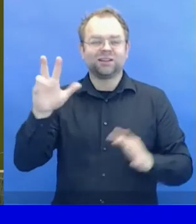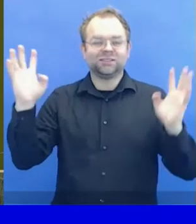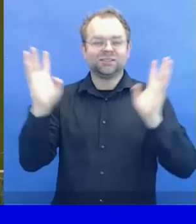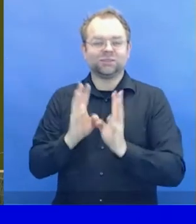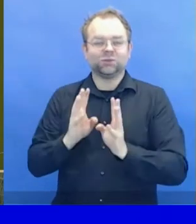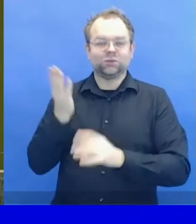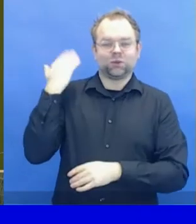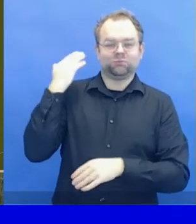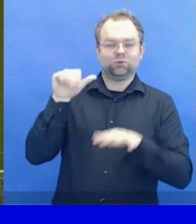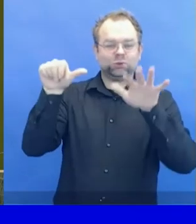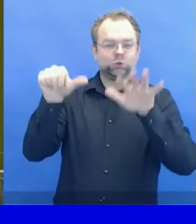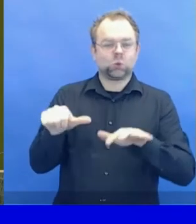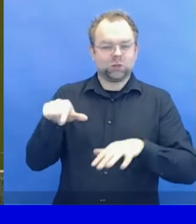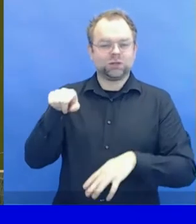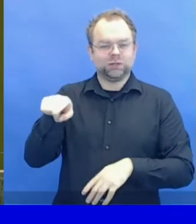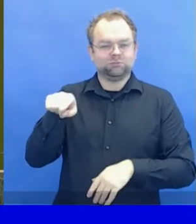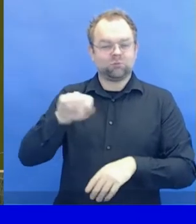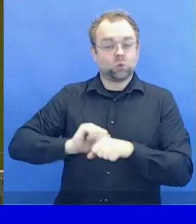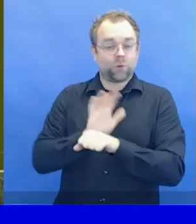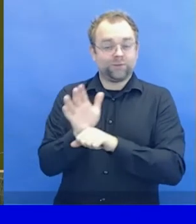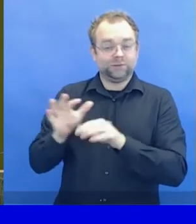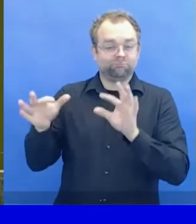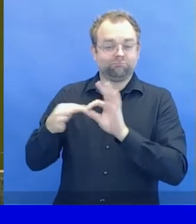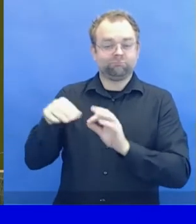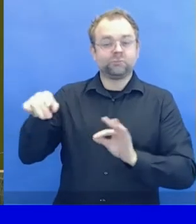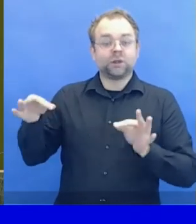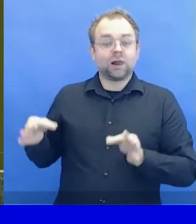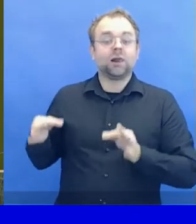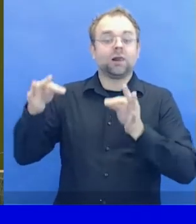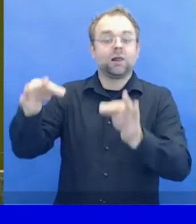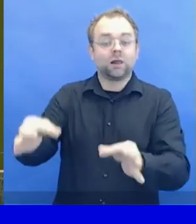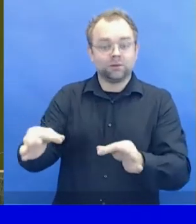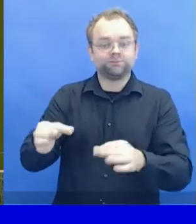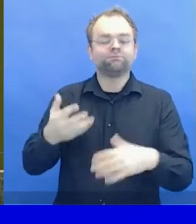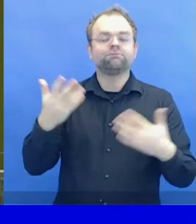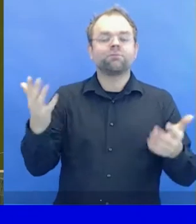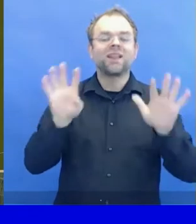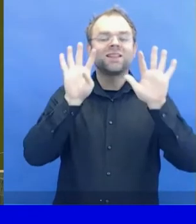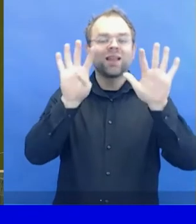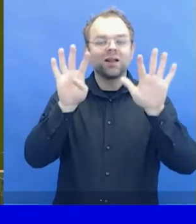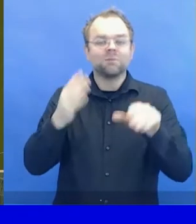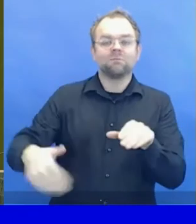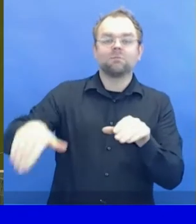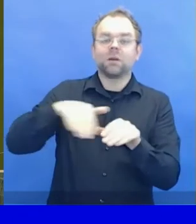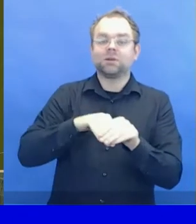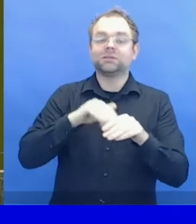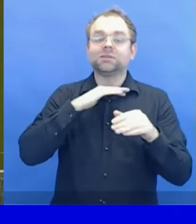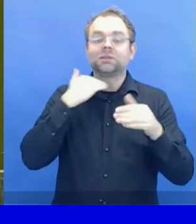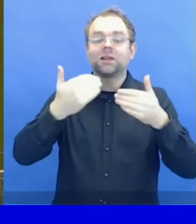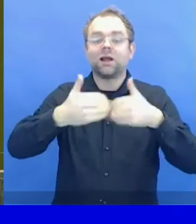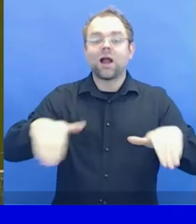in accordance with Article 34, Paragraph 6 of the Convention, the Secretary General